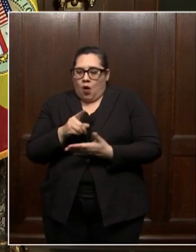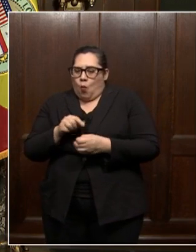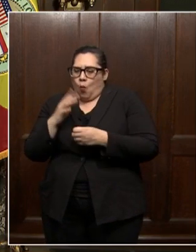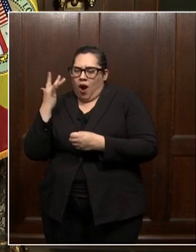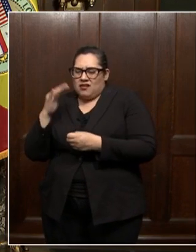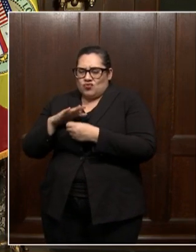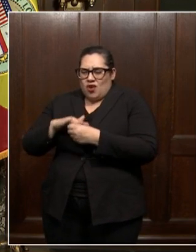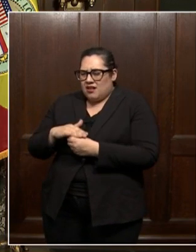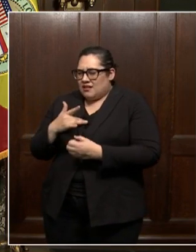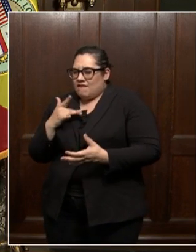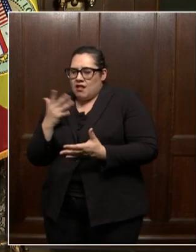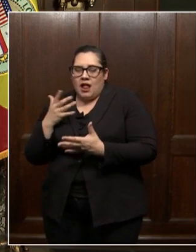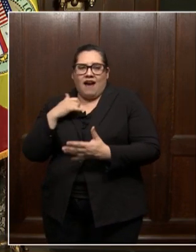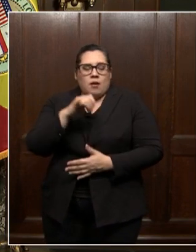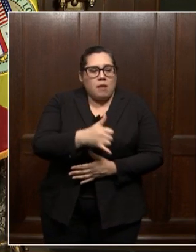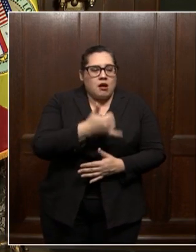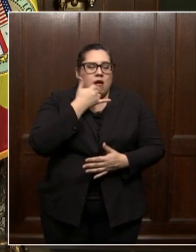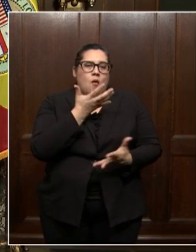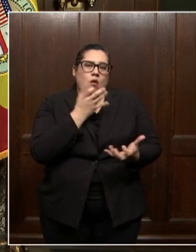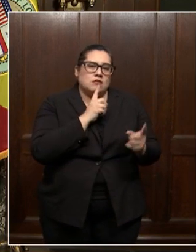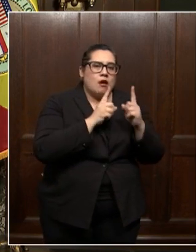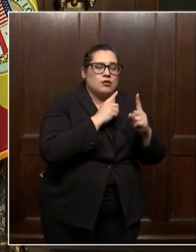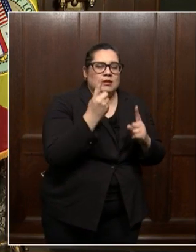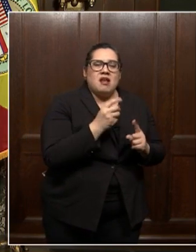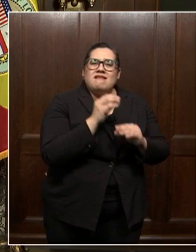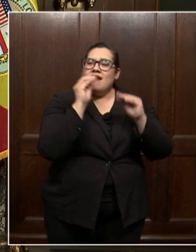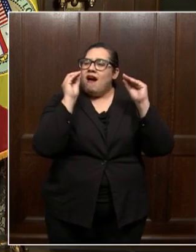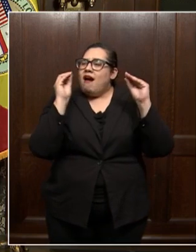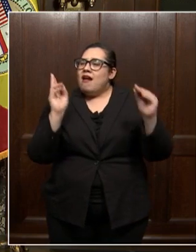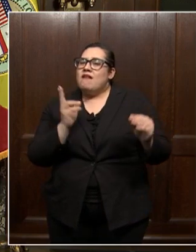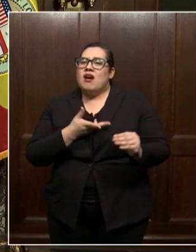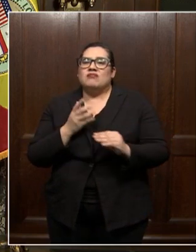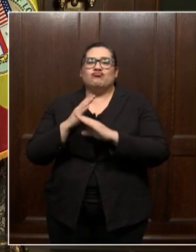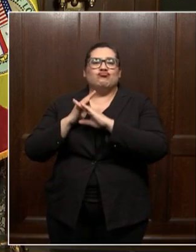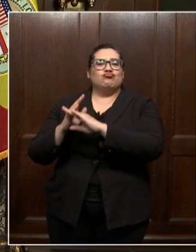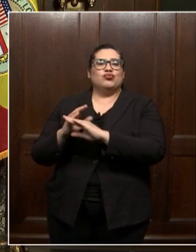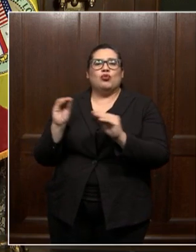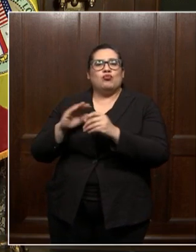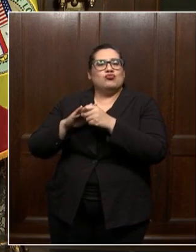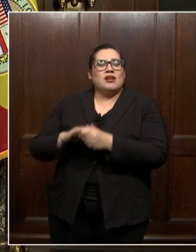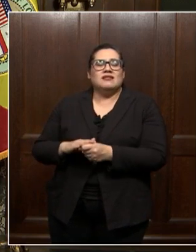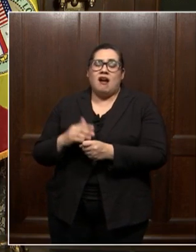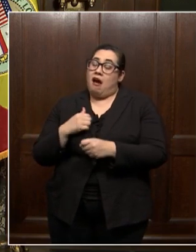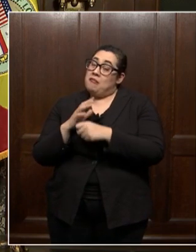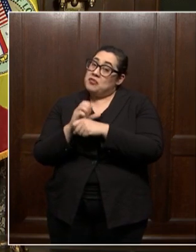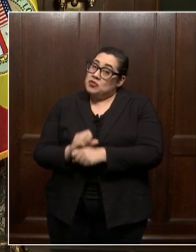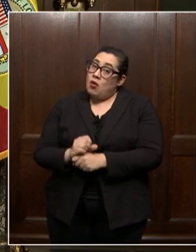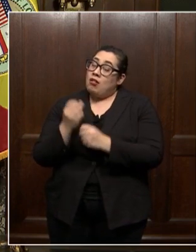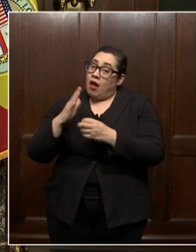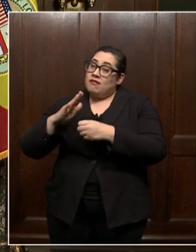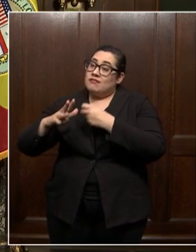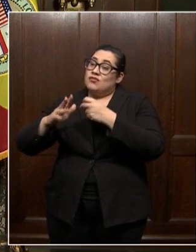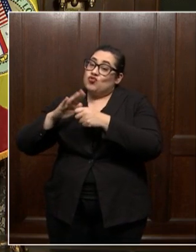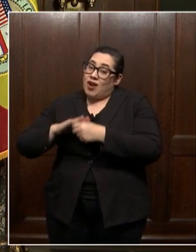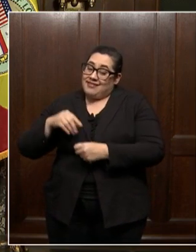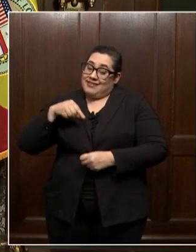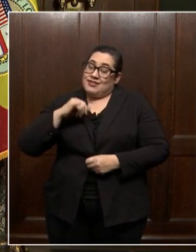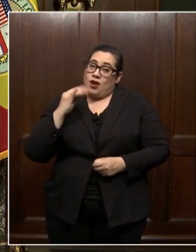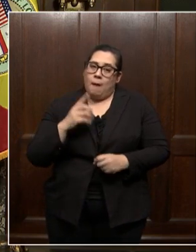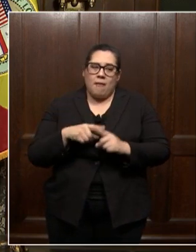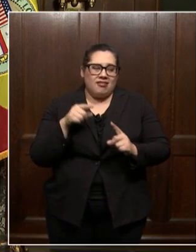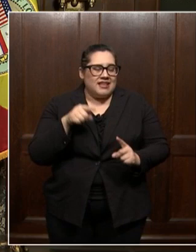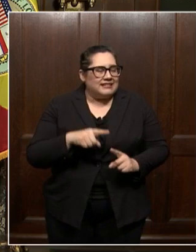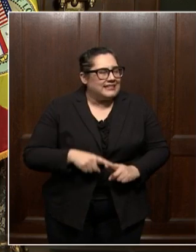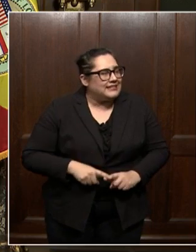stressing me out. We have to pick up the phone and talk to somebody. None of us are immune from this. And though I'm used to a lot of stress in this job, this is